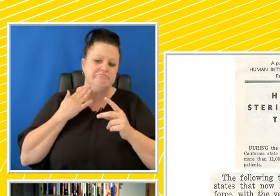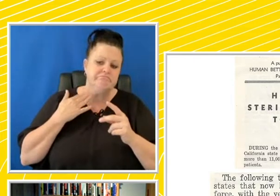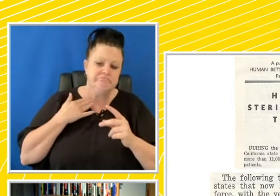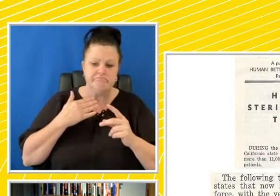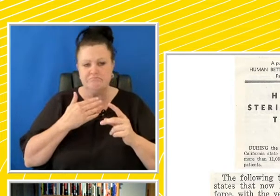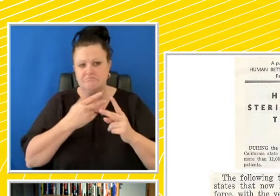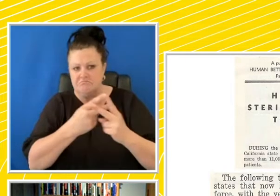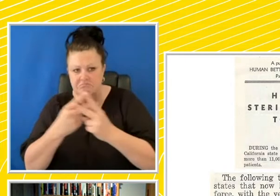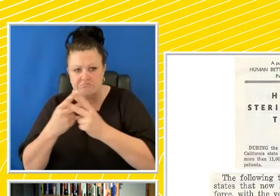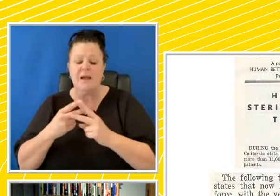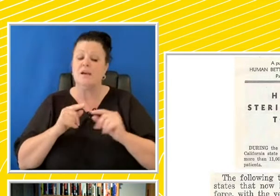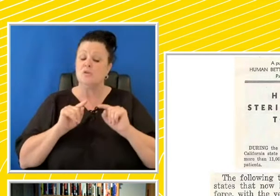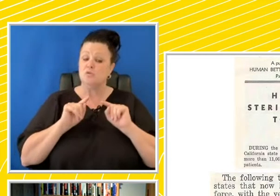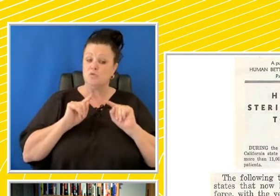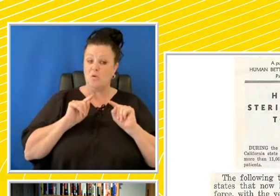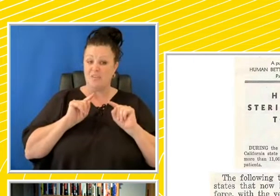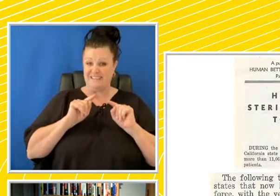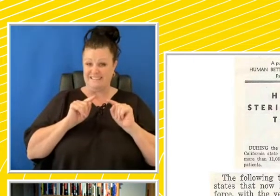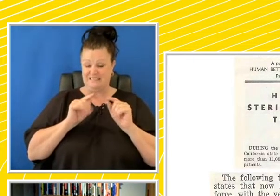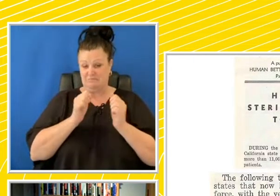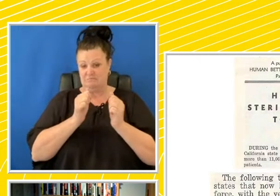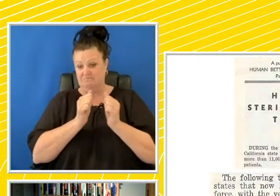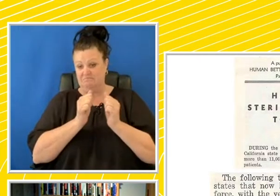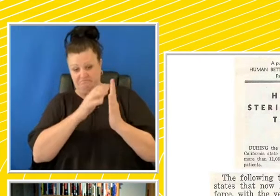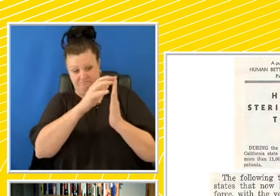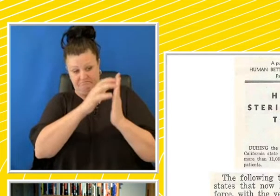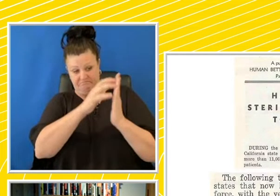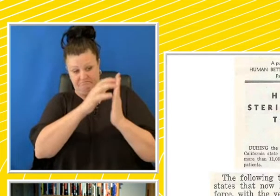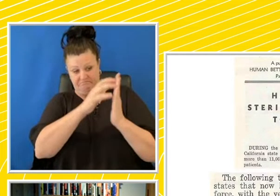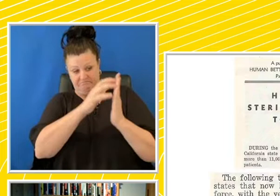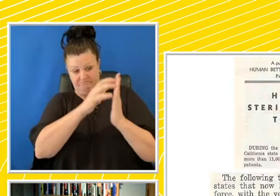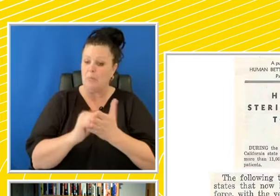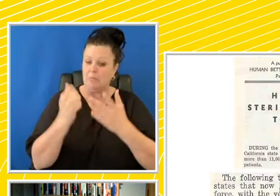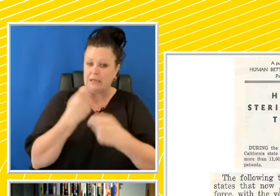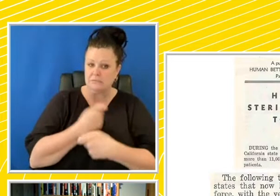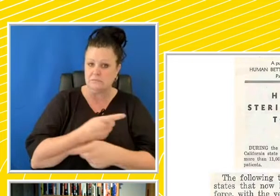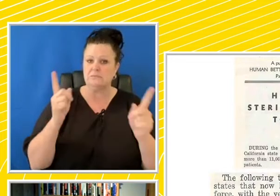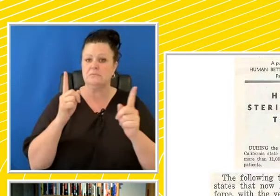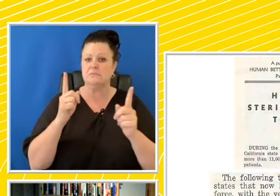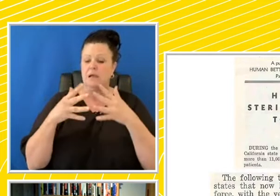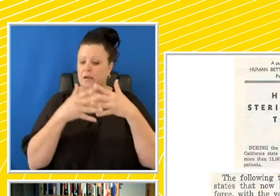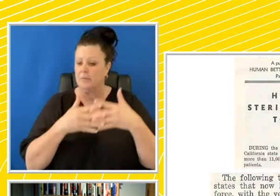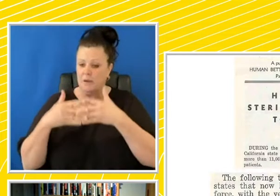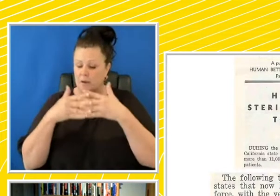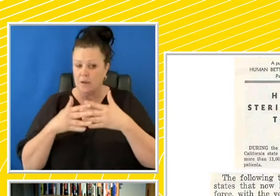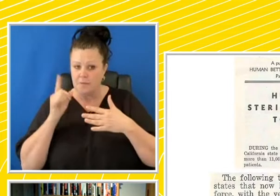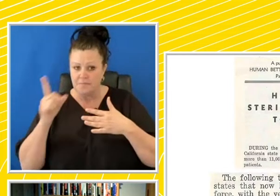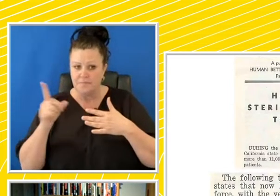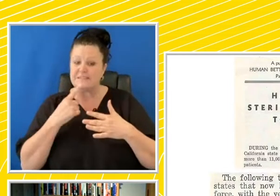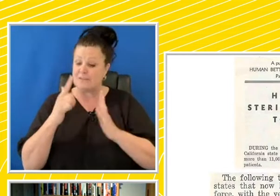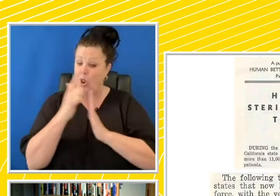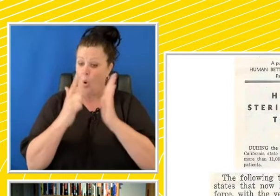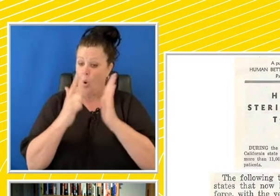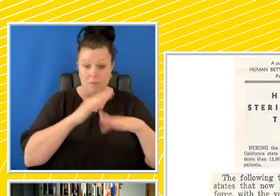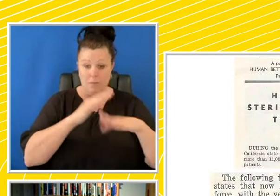And this publication is published by the Human Betterment Foundation in California, showing where laws have been introduced, in